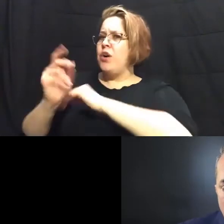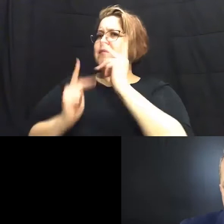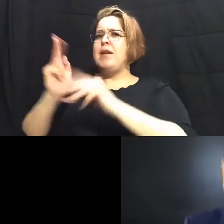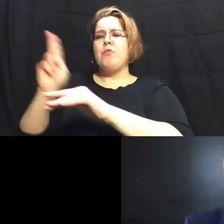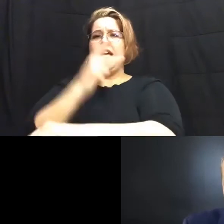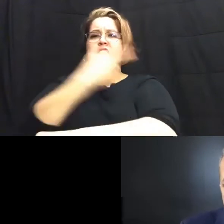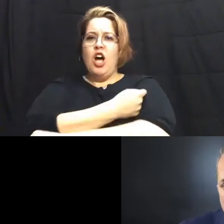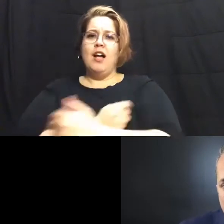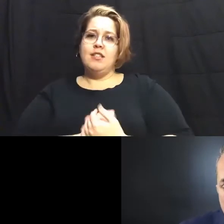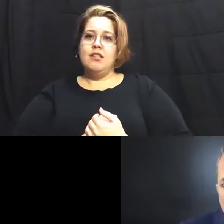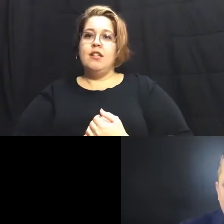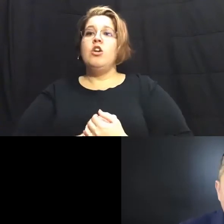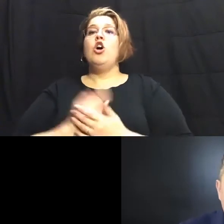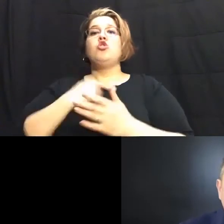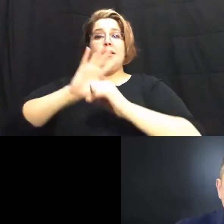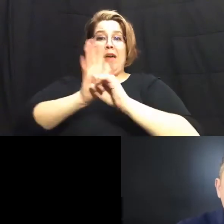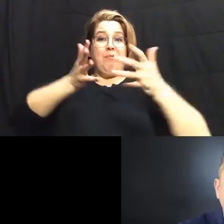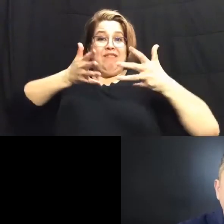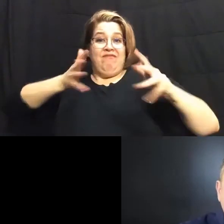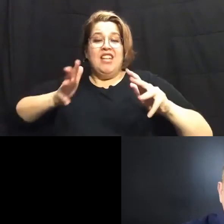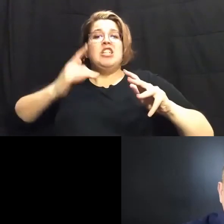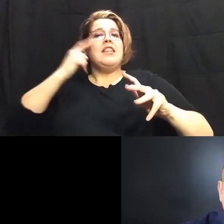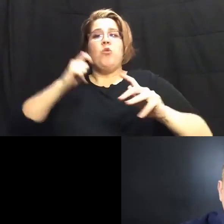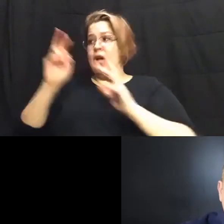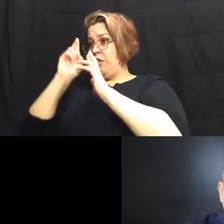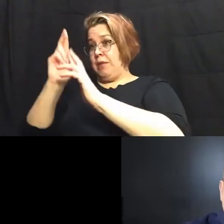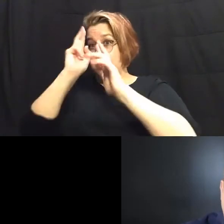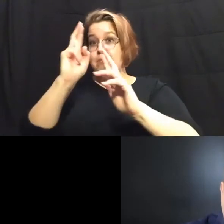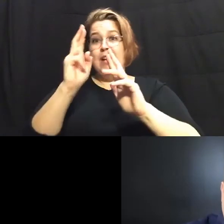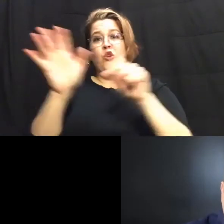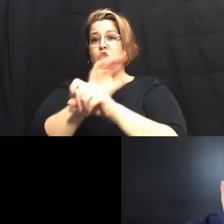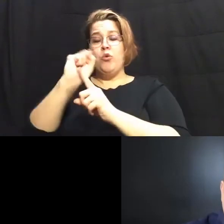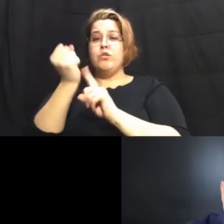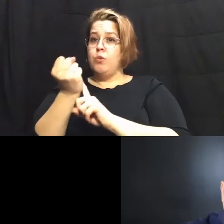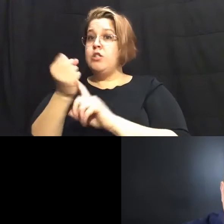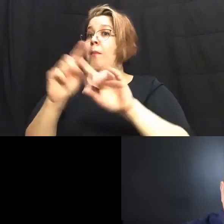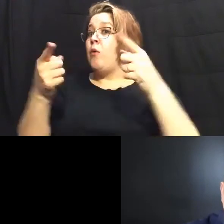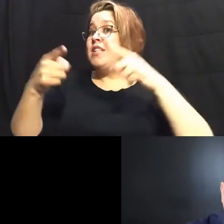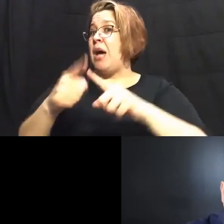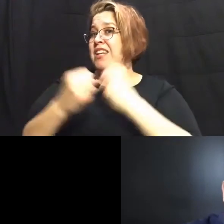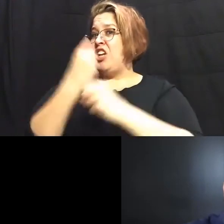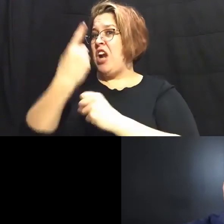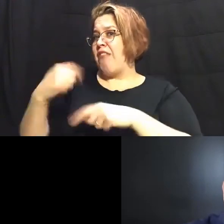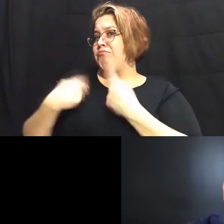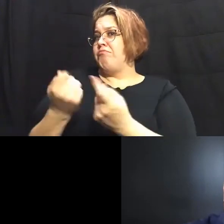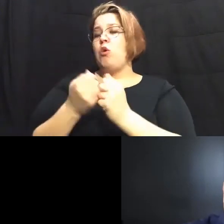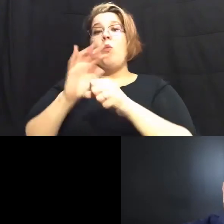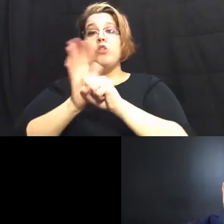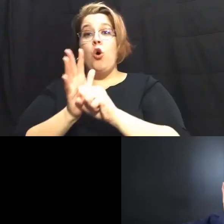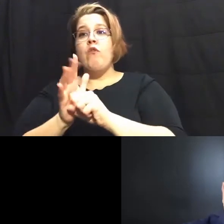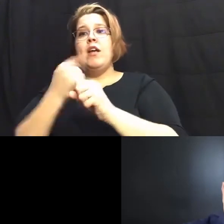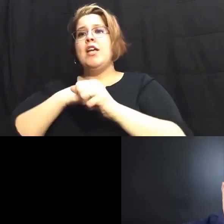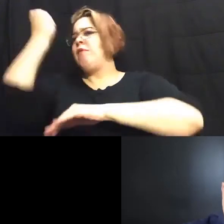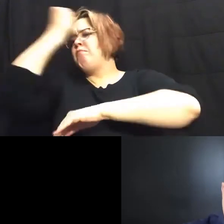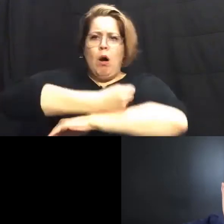as we come out of the pandemic i think we have to be respectful of the entire situation what has happened over the last year and a half with covet is we've shut everything